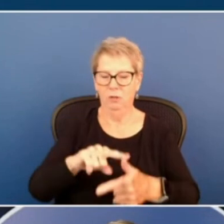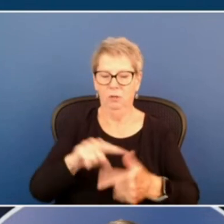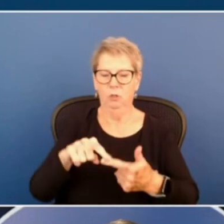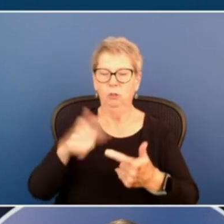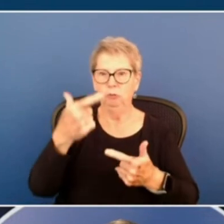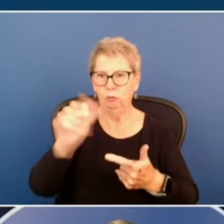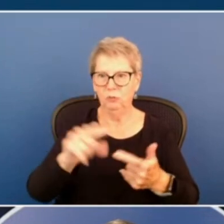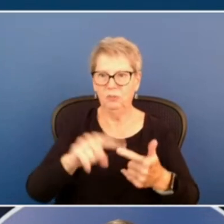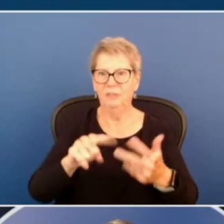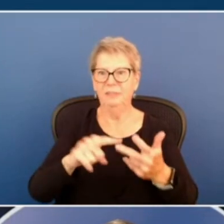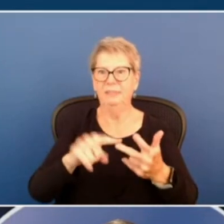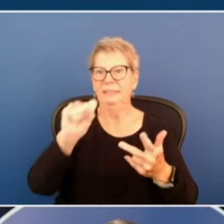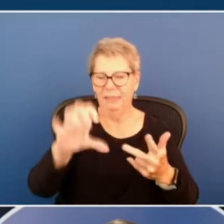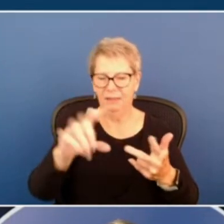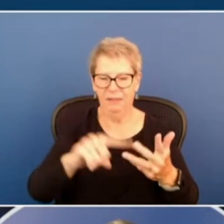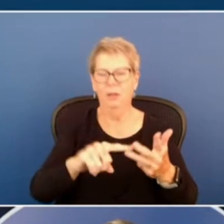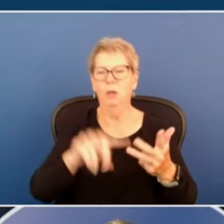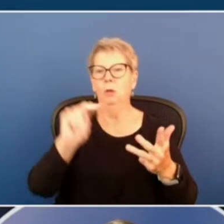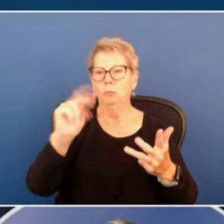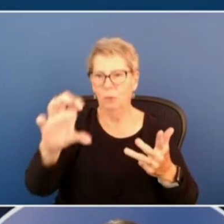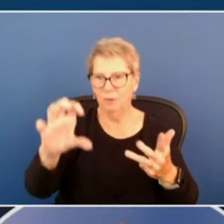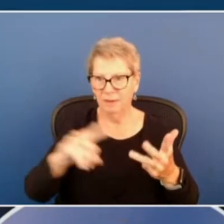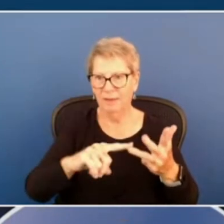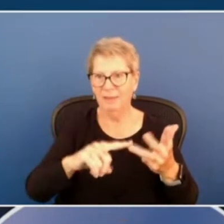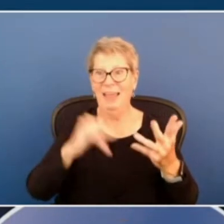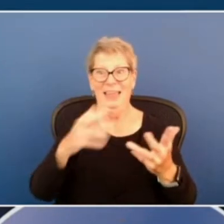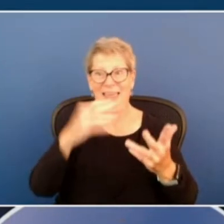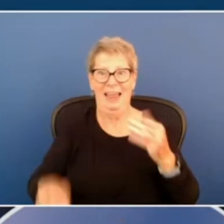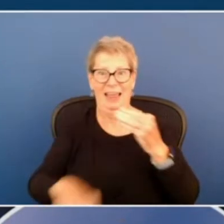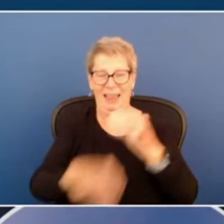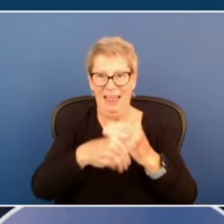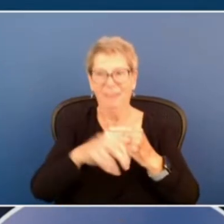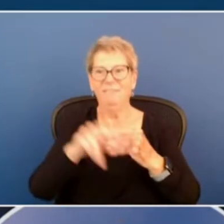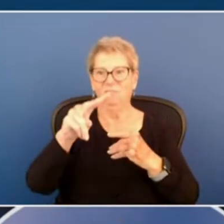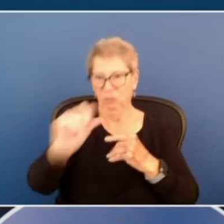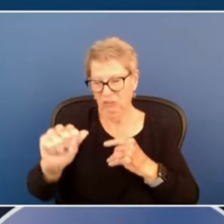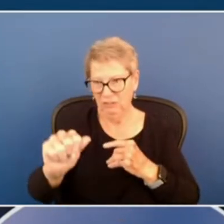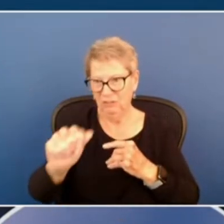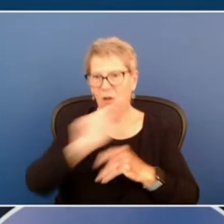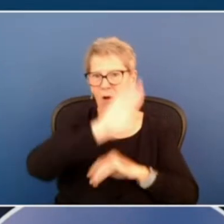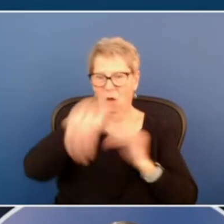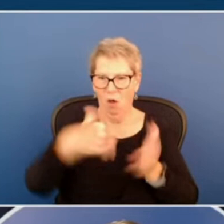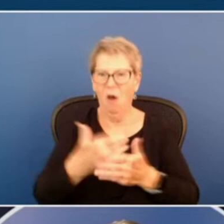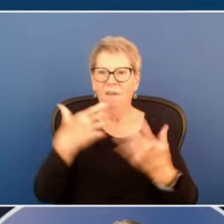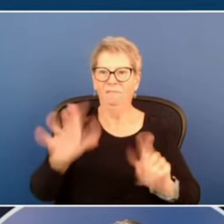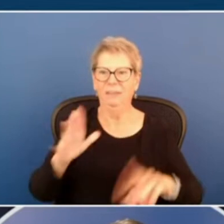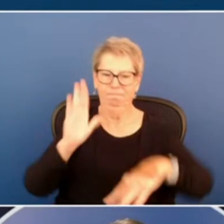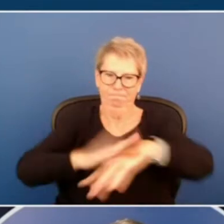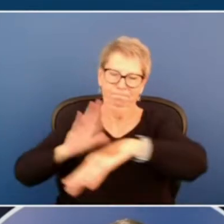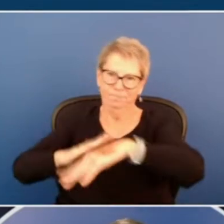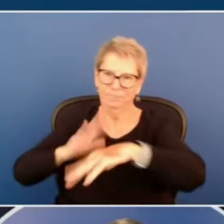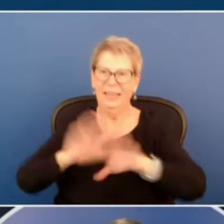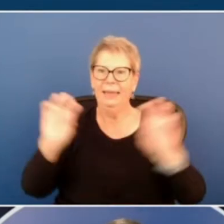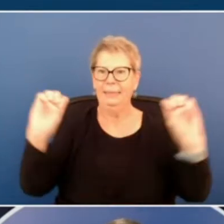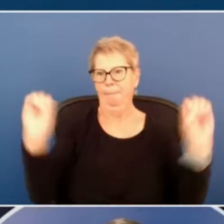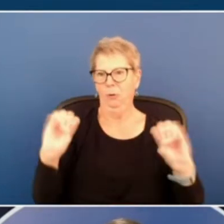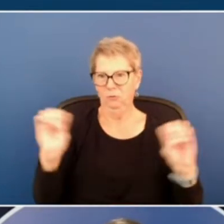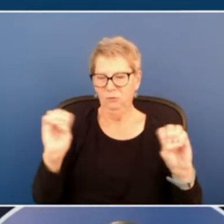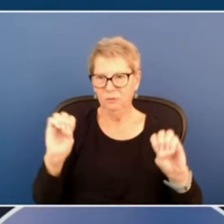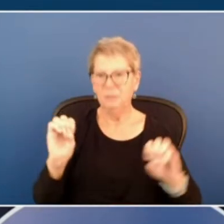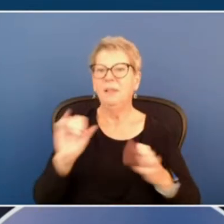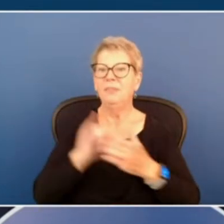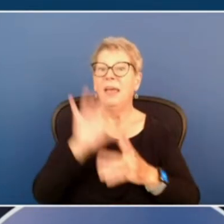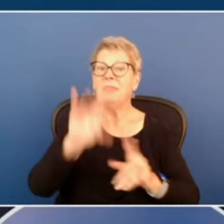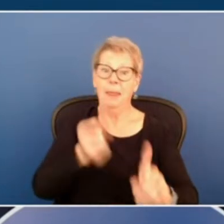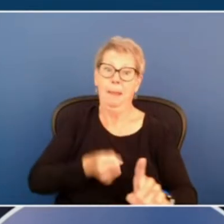South Carolina, North Carolina, and now even Virginia have all declared states of emergency. The impacts of this storm